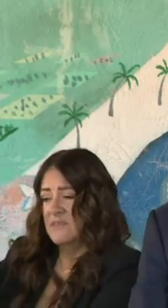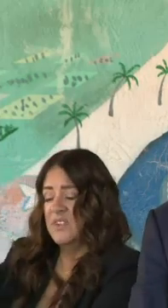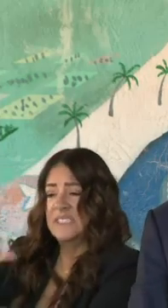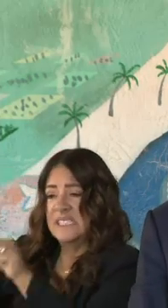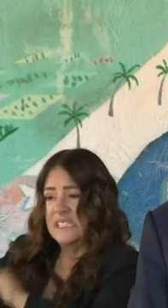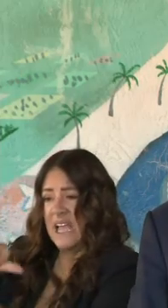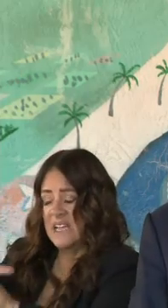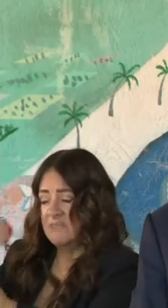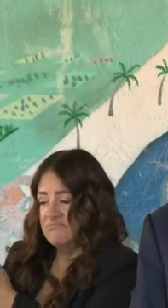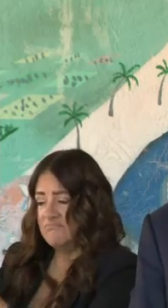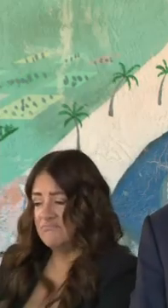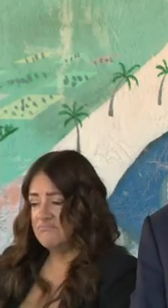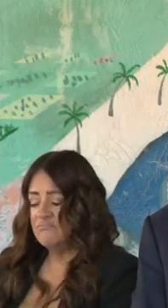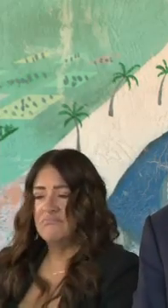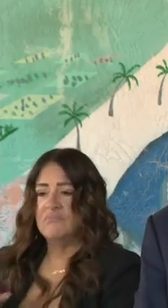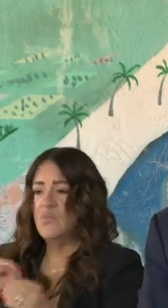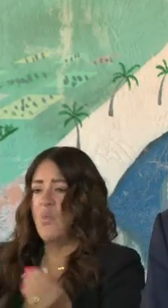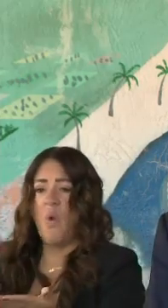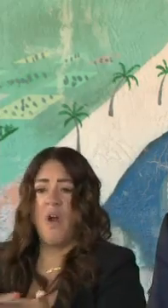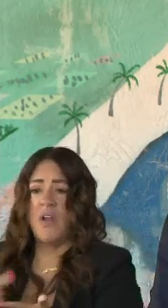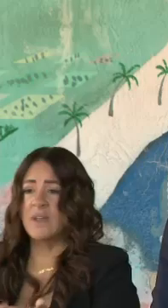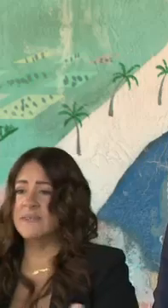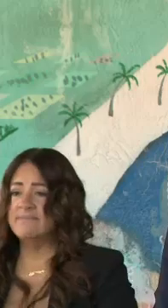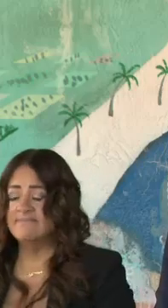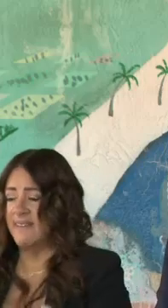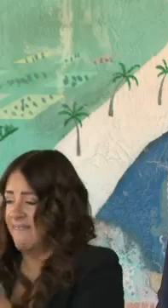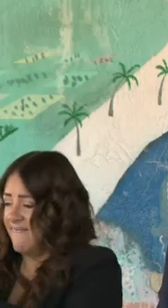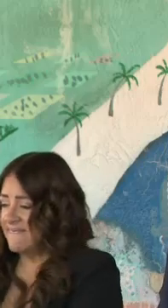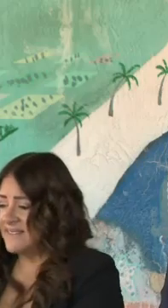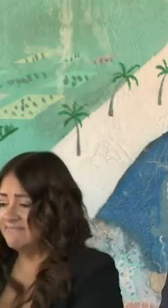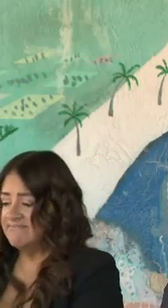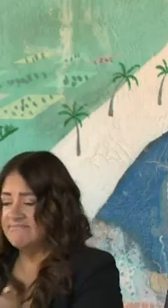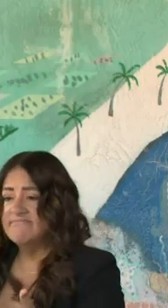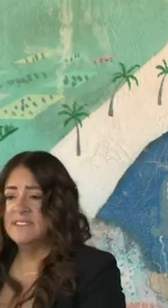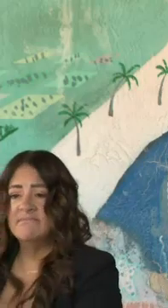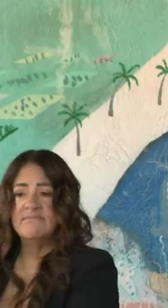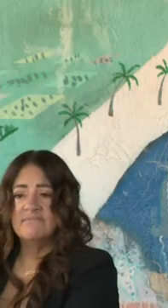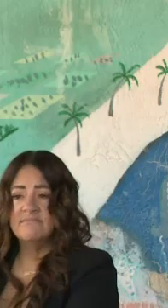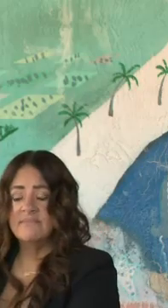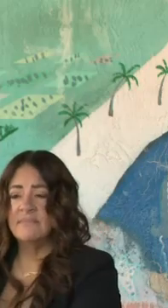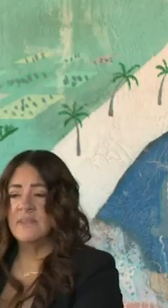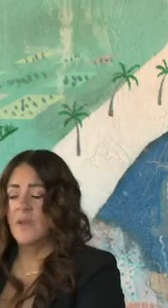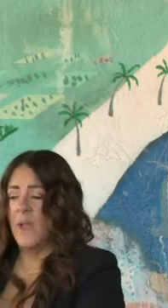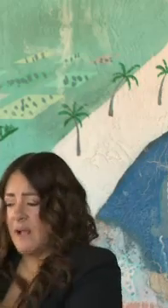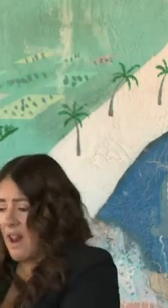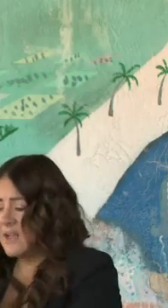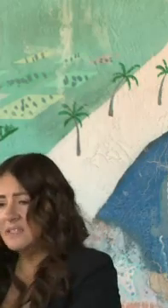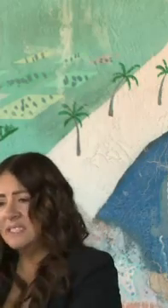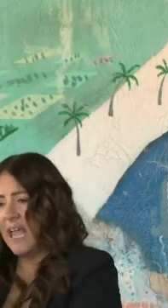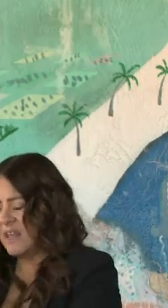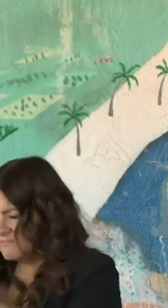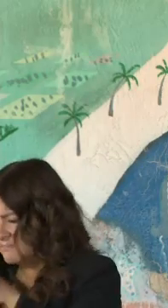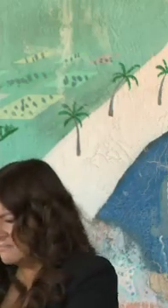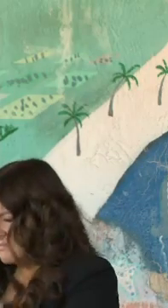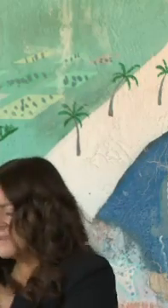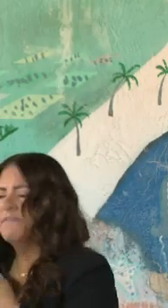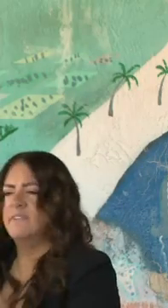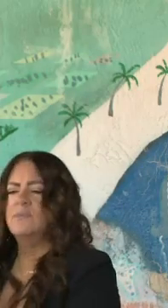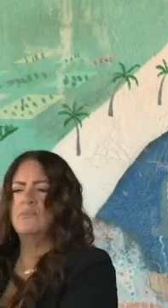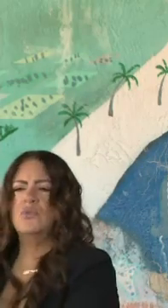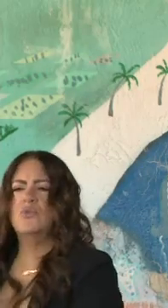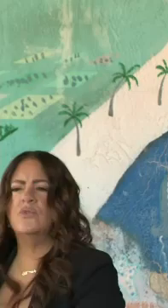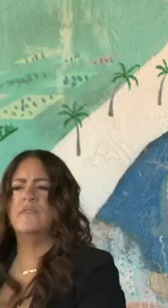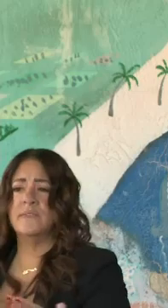argument, evidence, it's based upon data, and it's based upon the